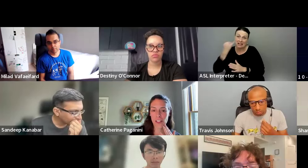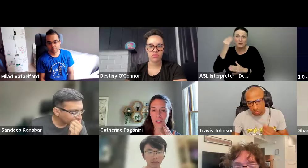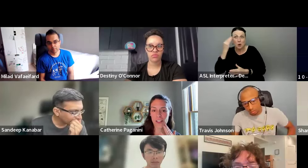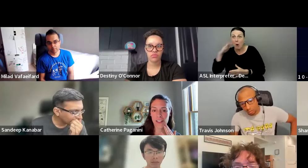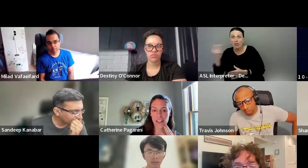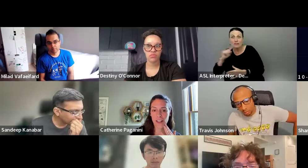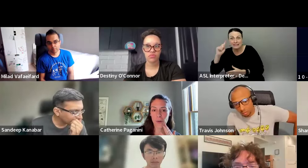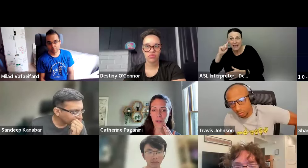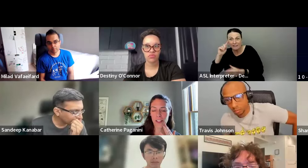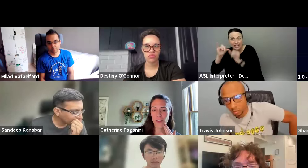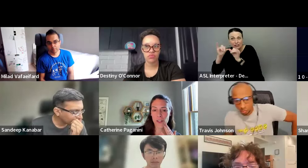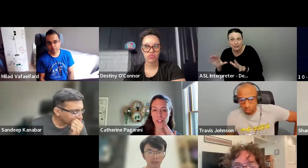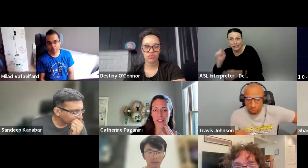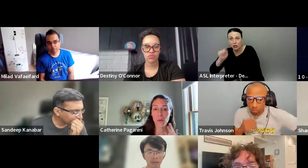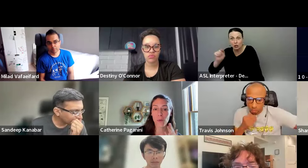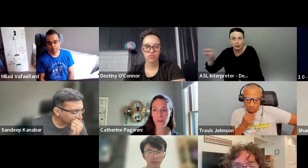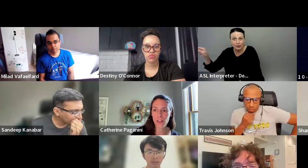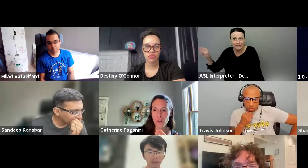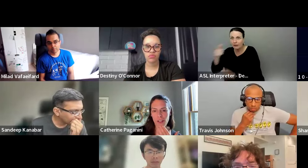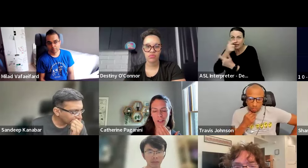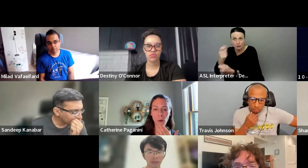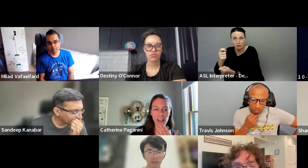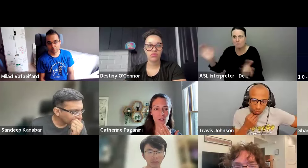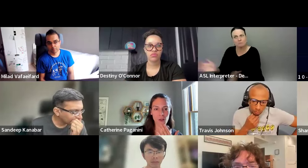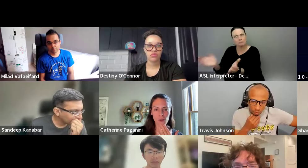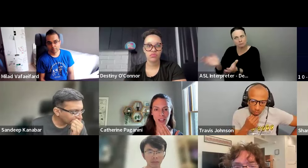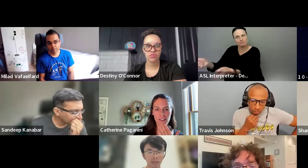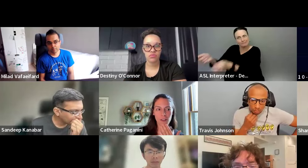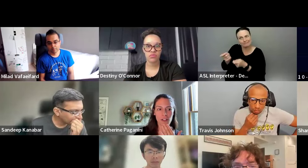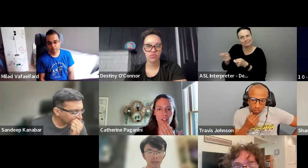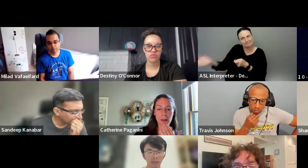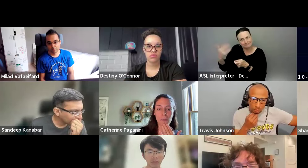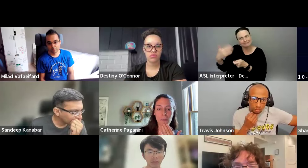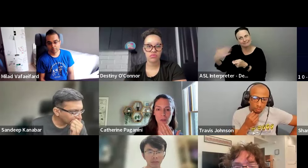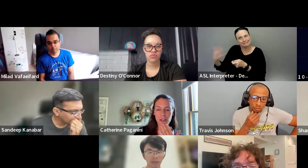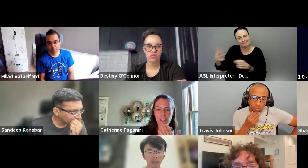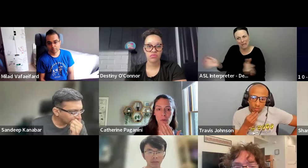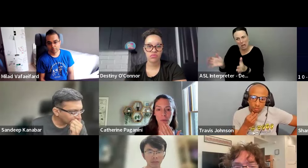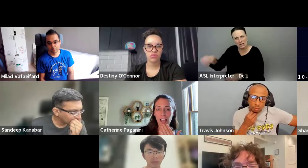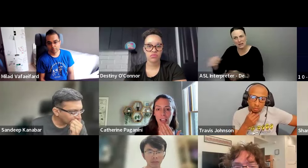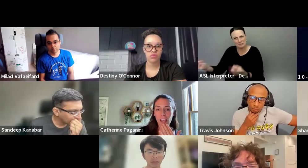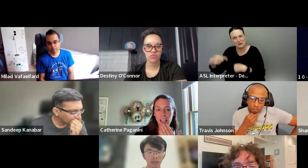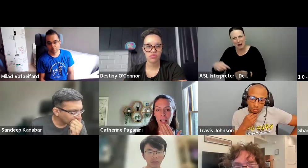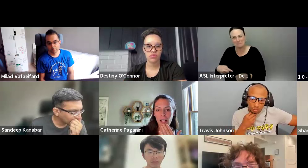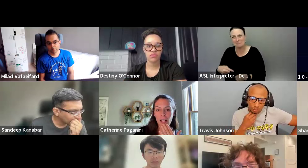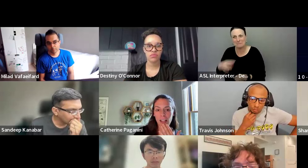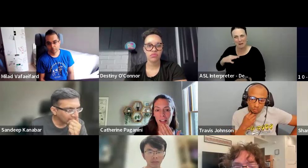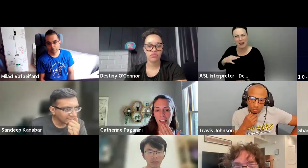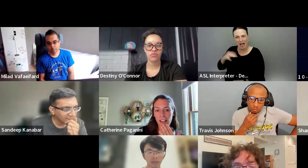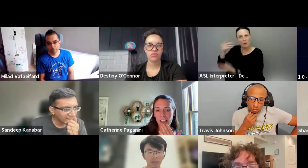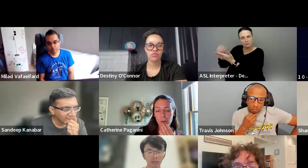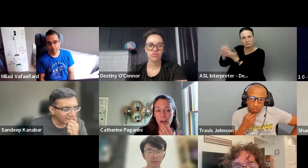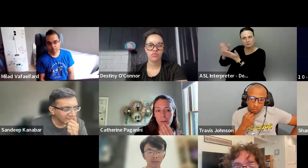deaf engineers, uh, who are interested, who might be interested in going, you should also kind of encourage them to, to apply.